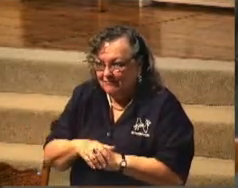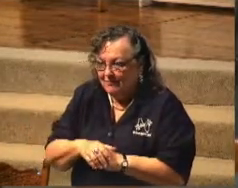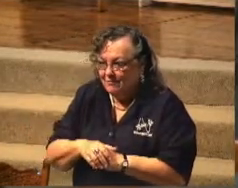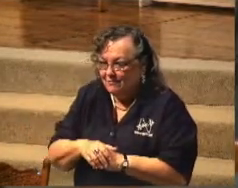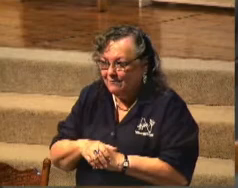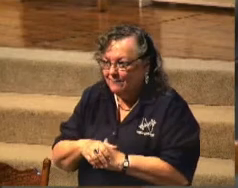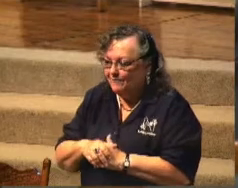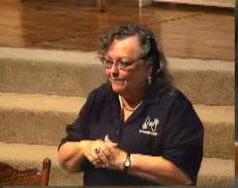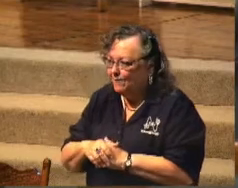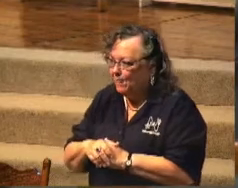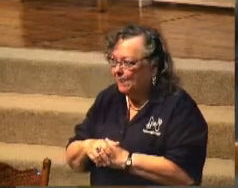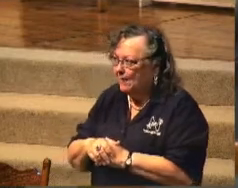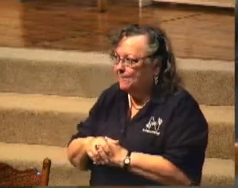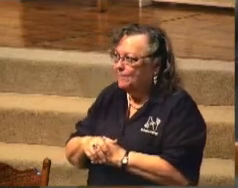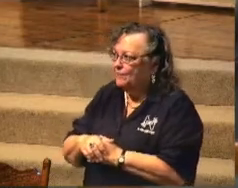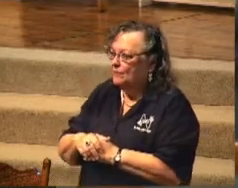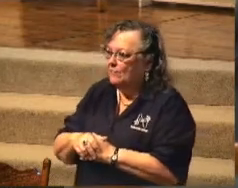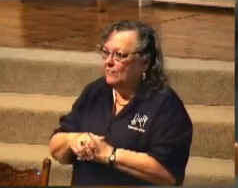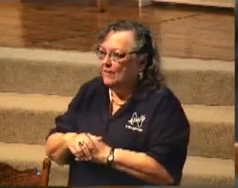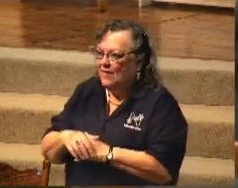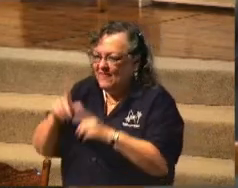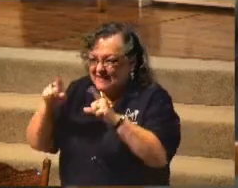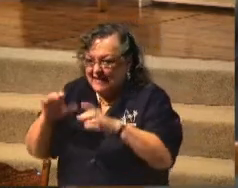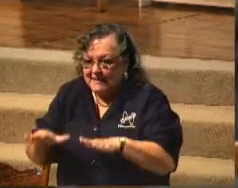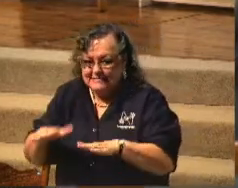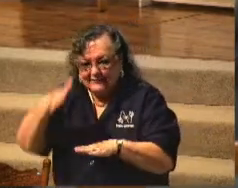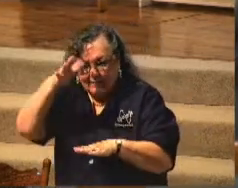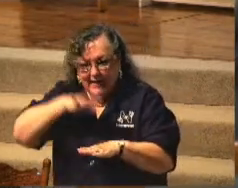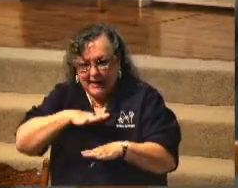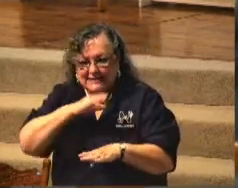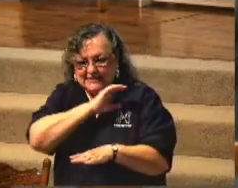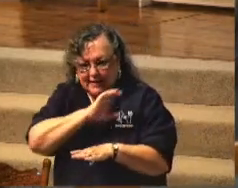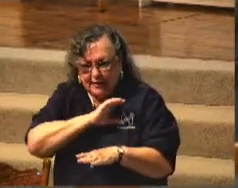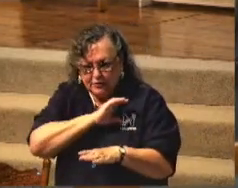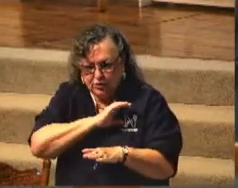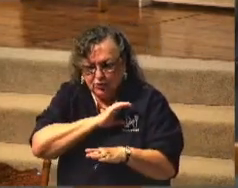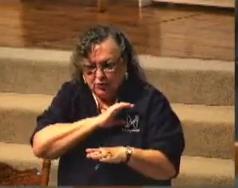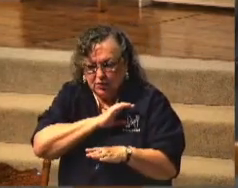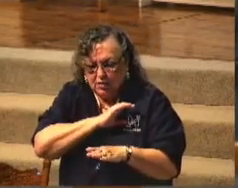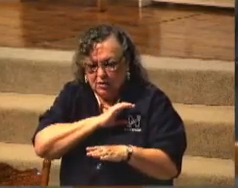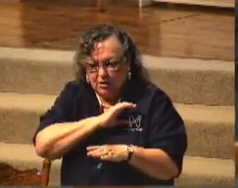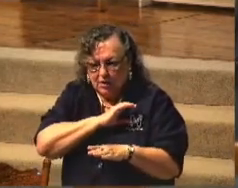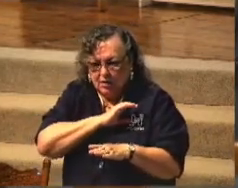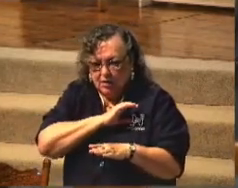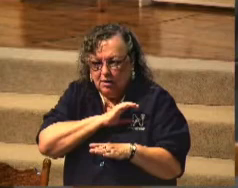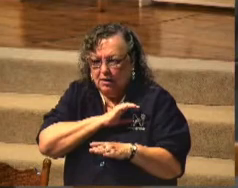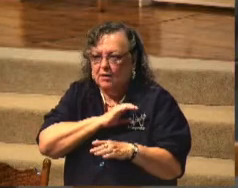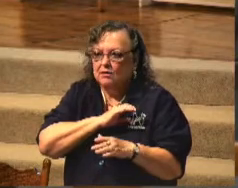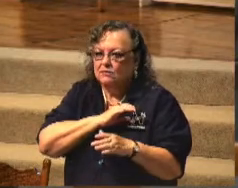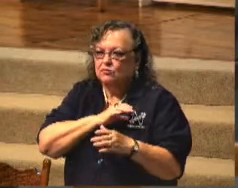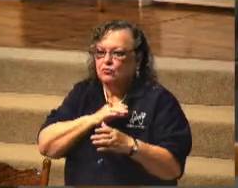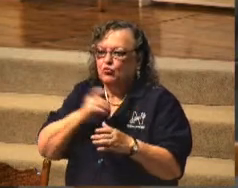And Bob Jones, Sr. said this. The test of a man's character is what it takes to stop him.